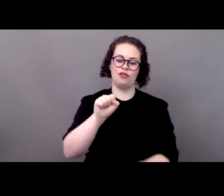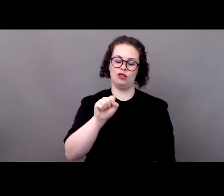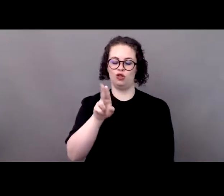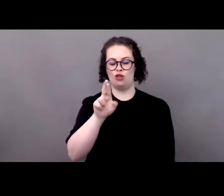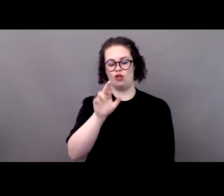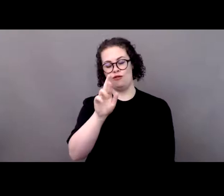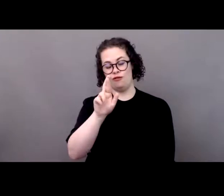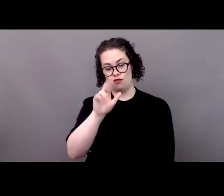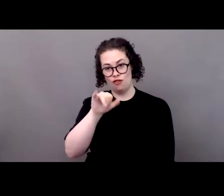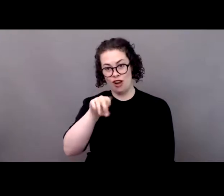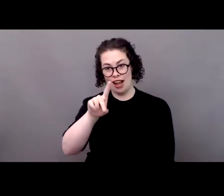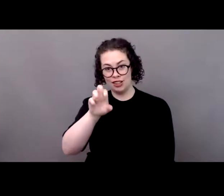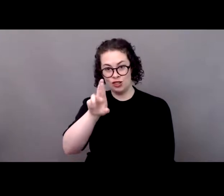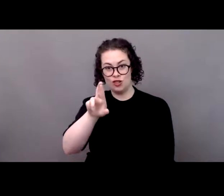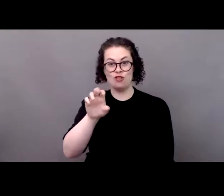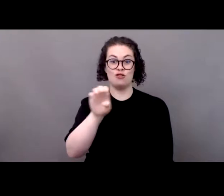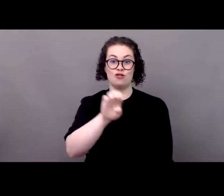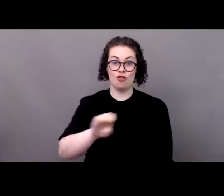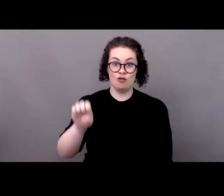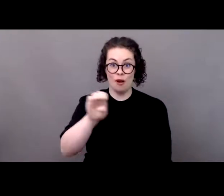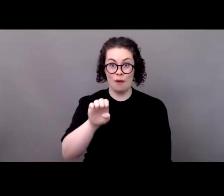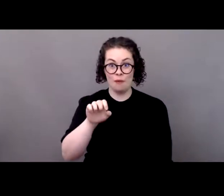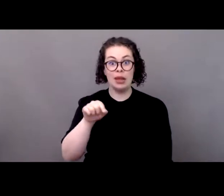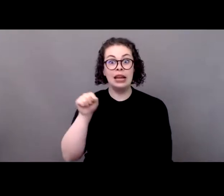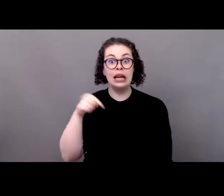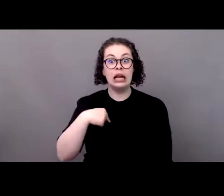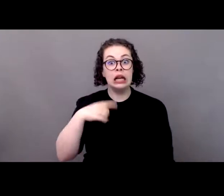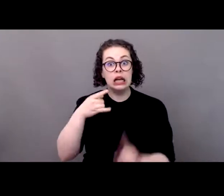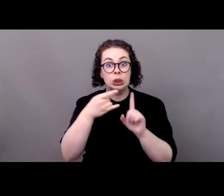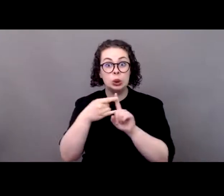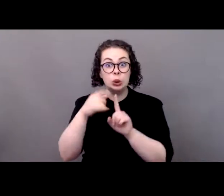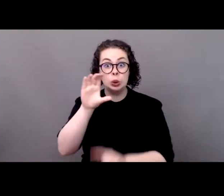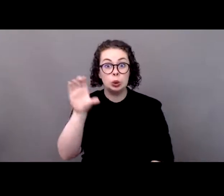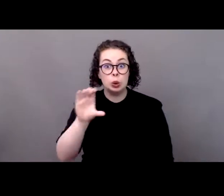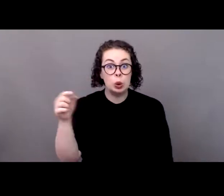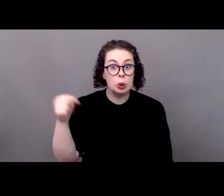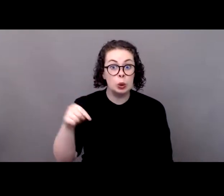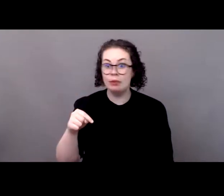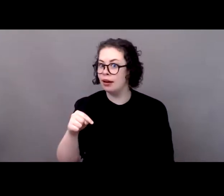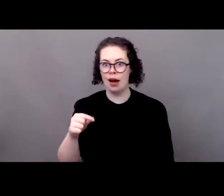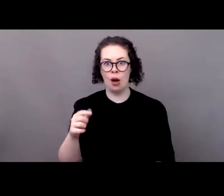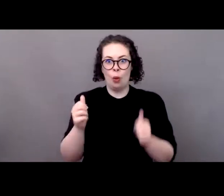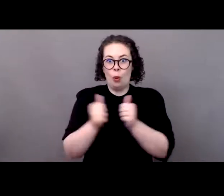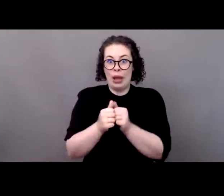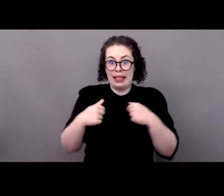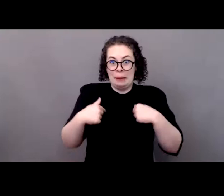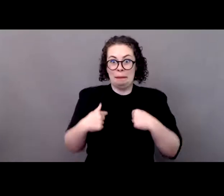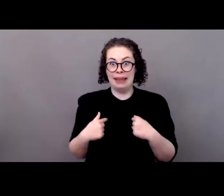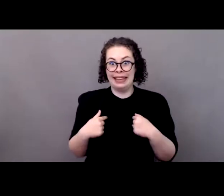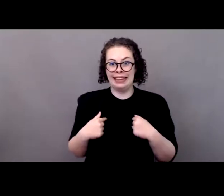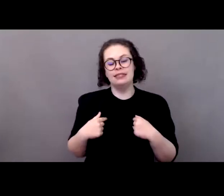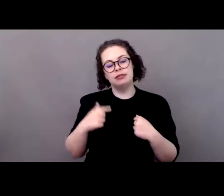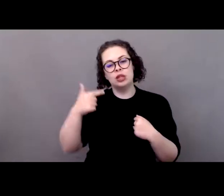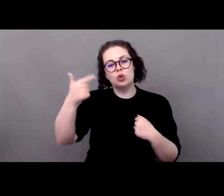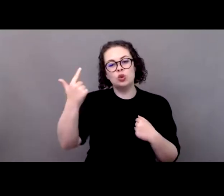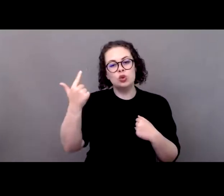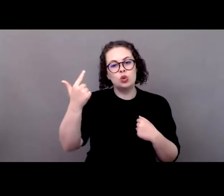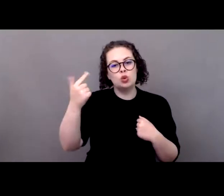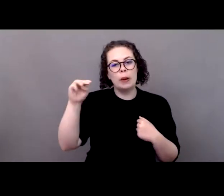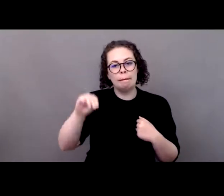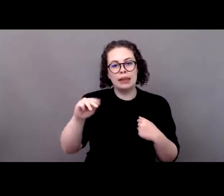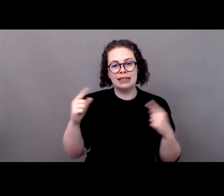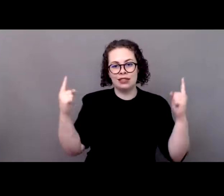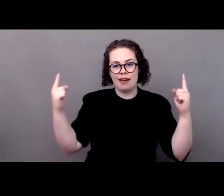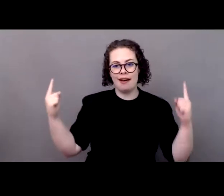Antidia is actually with me today, far enough for being allowed not to wear